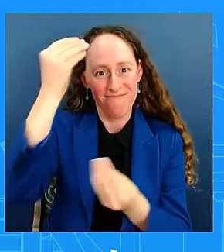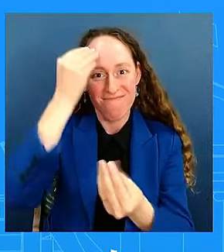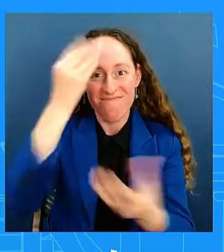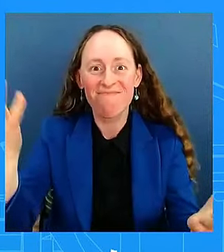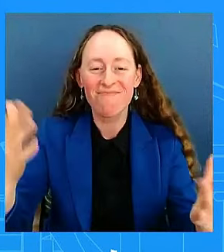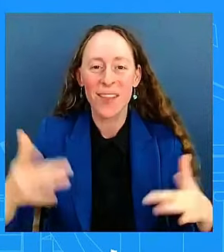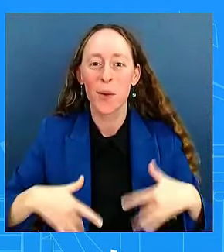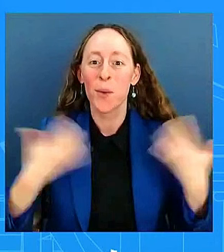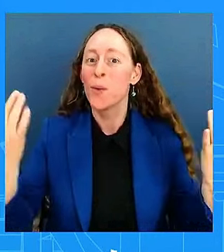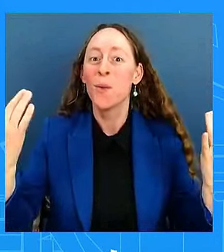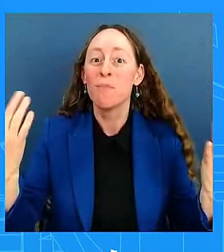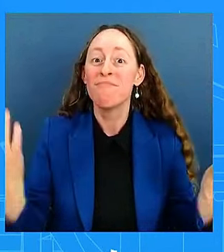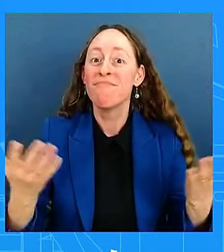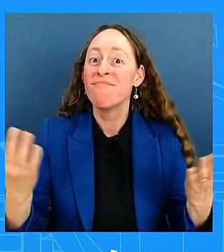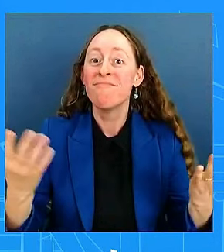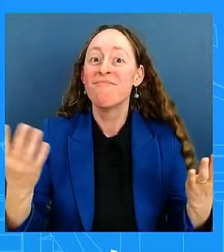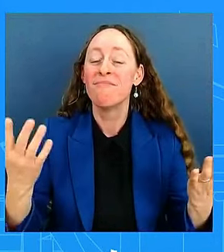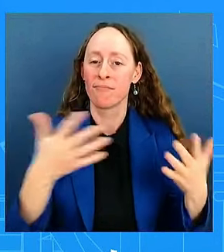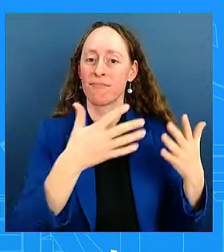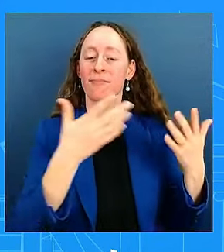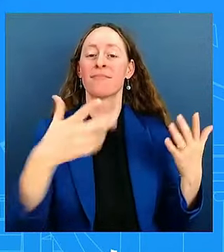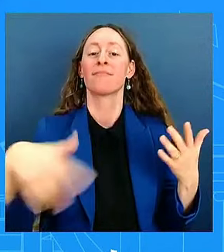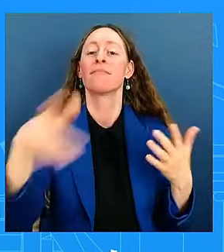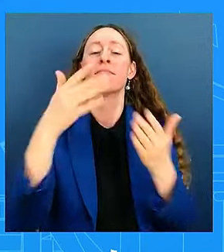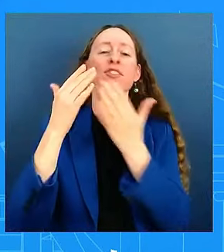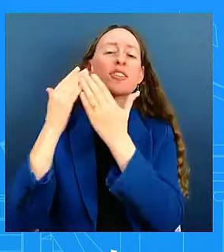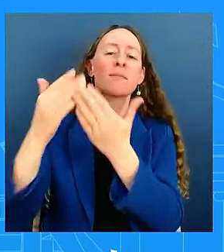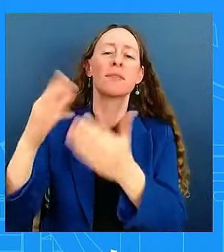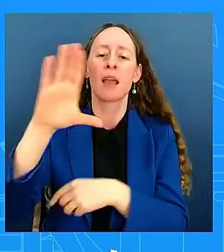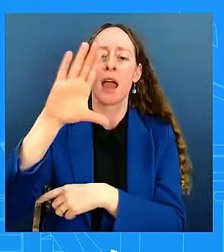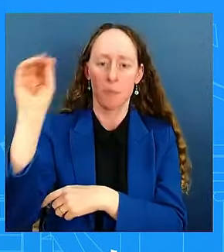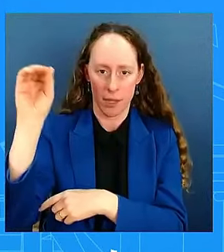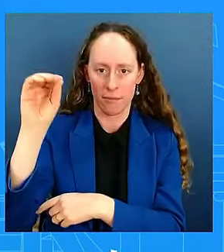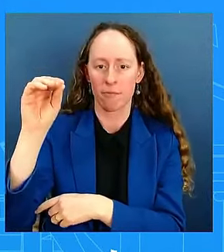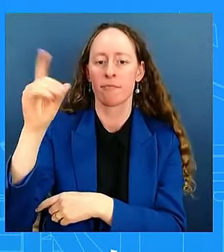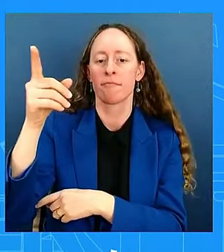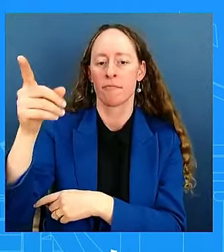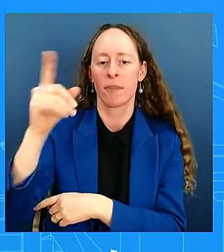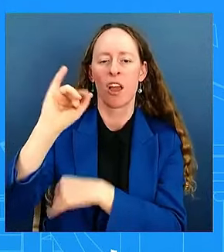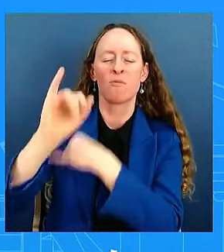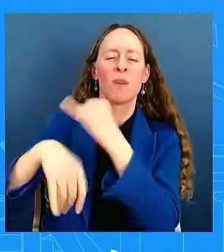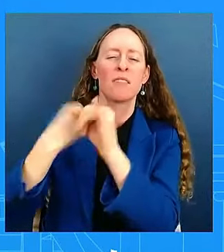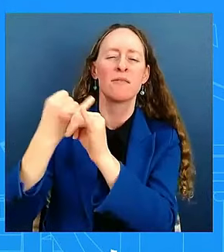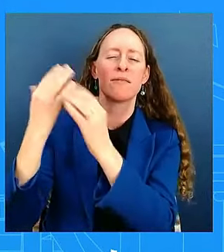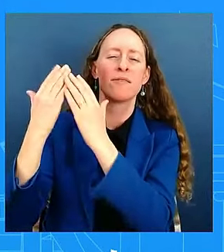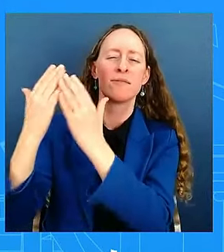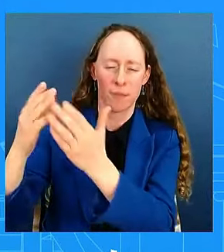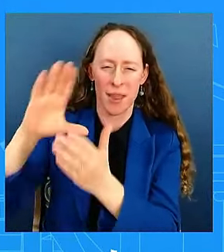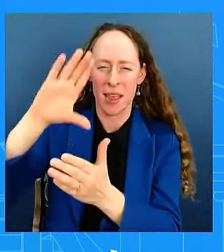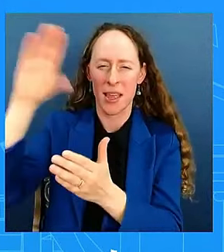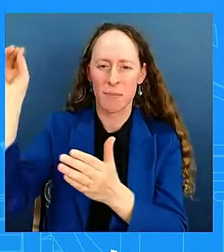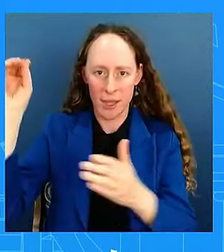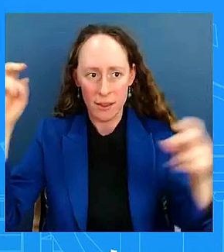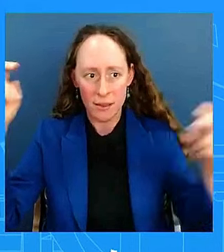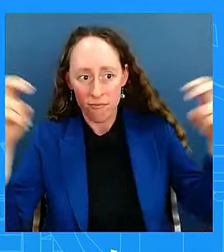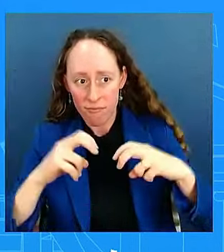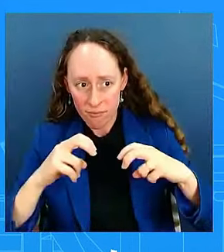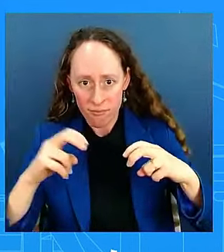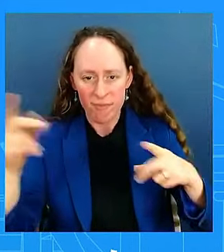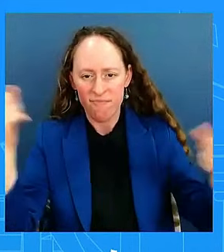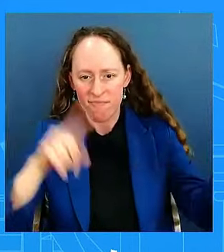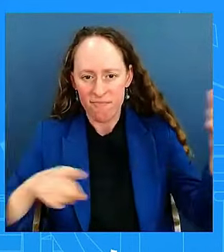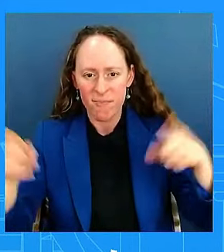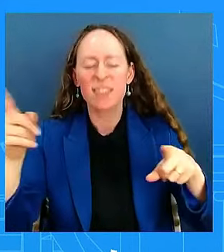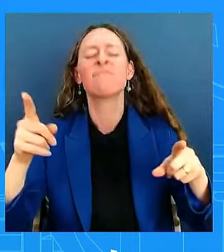after some discussion, an international long-storming union came to an agreement to keep the ports in the East Coast and the Gulf ports open.